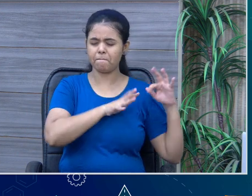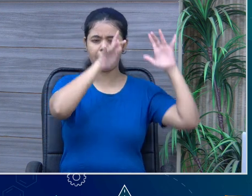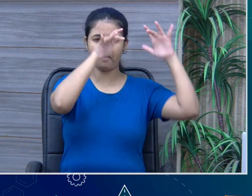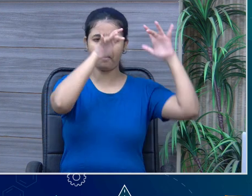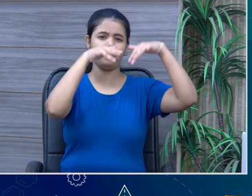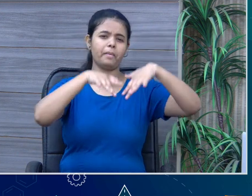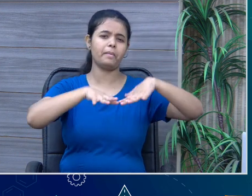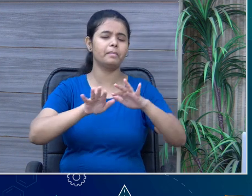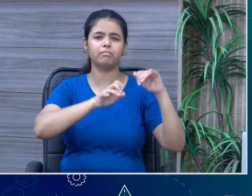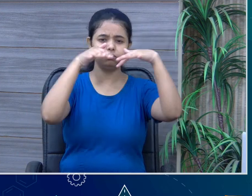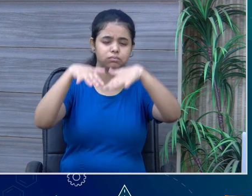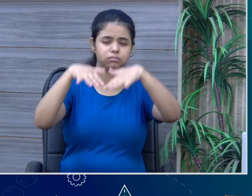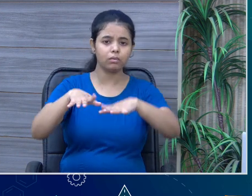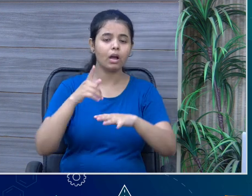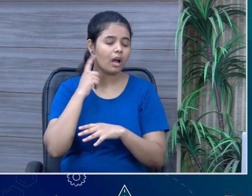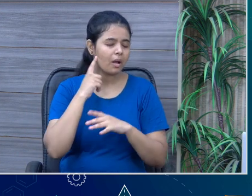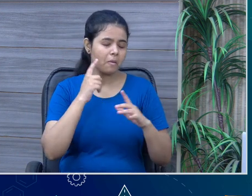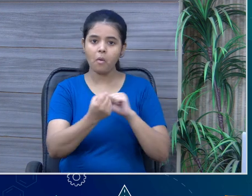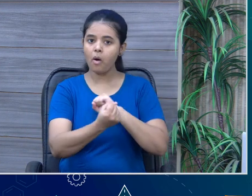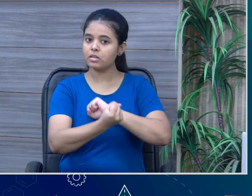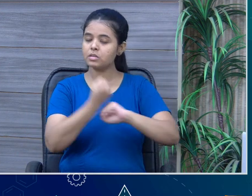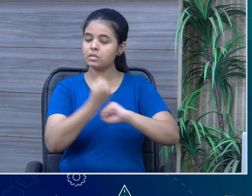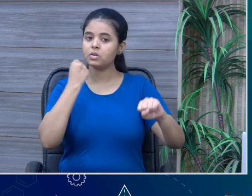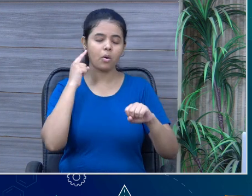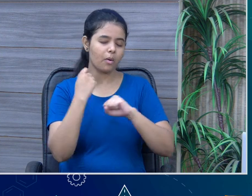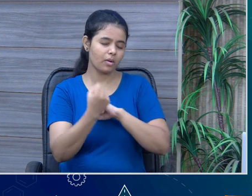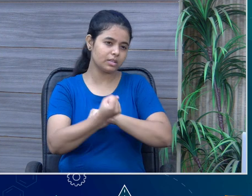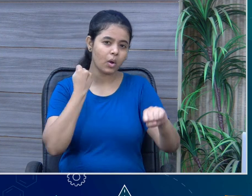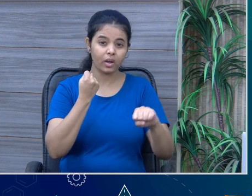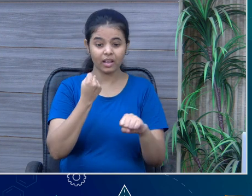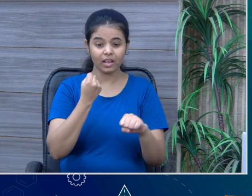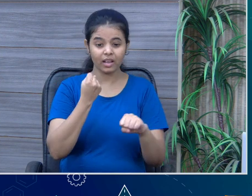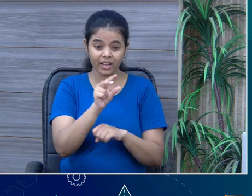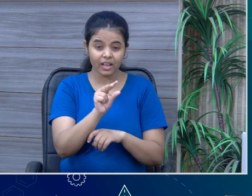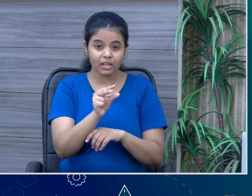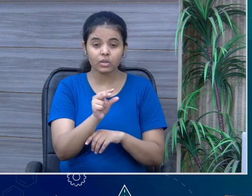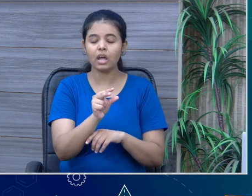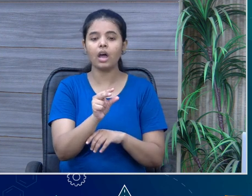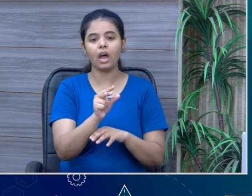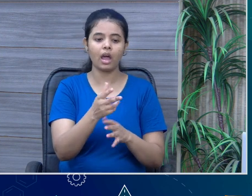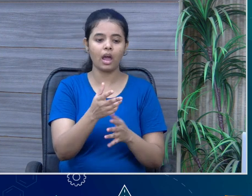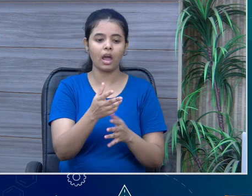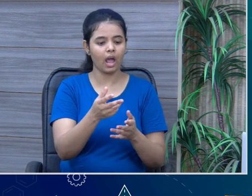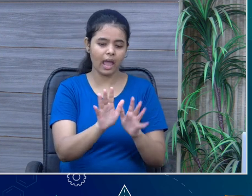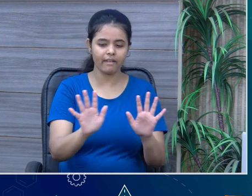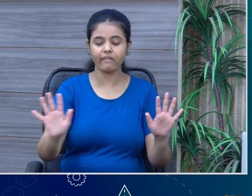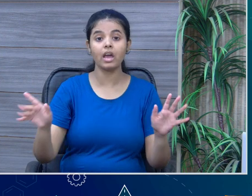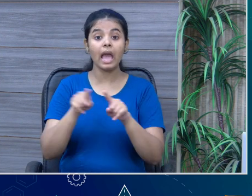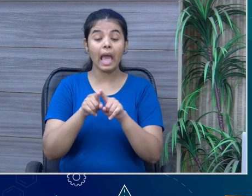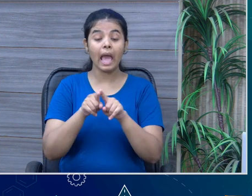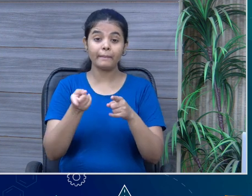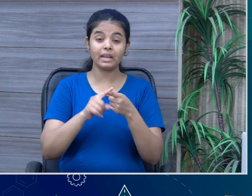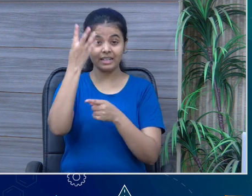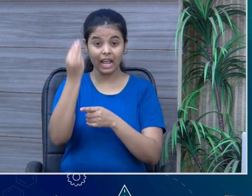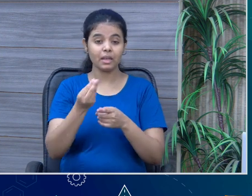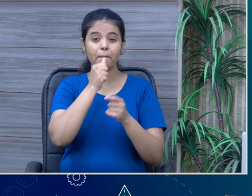sounds over there, that is very roaring. And sometimes as a little ones, we get frightened. Even as an adult, we get frightened about it